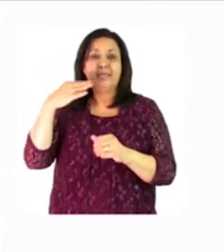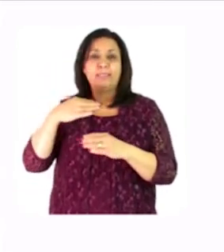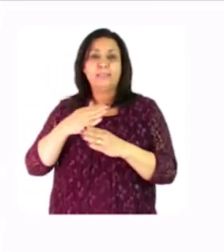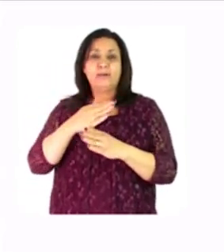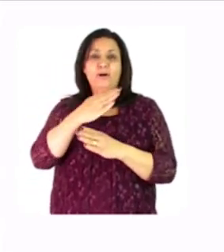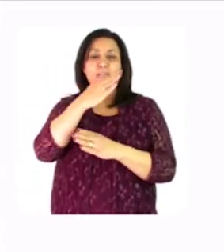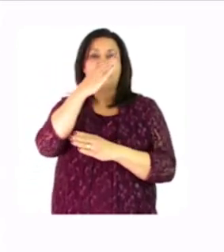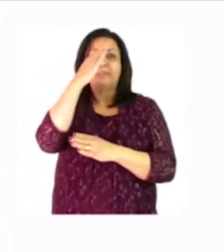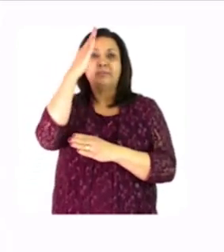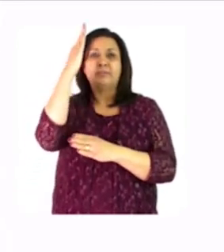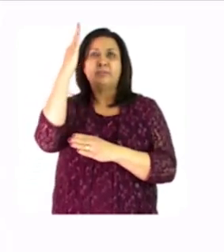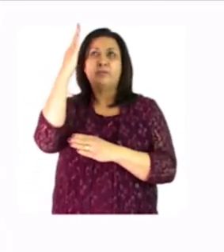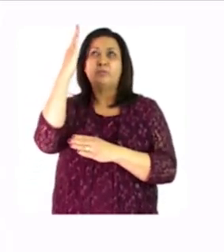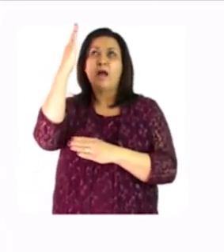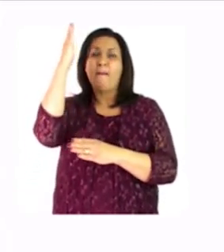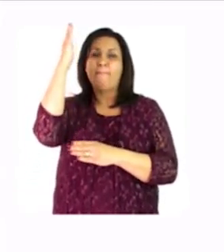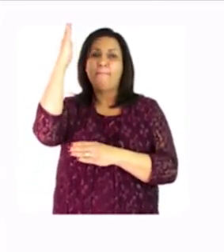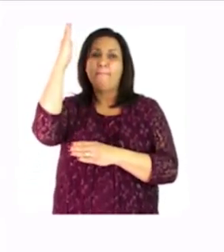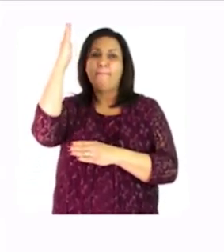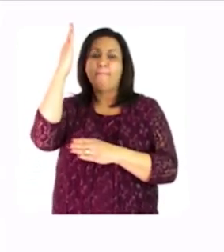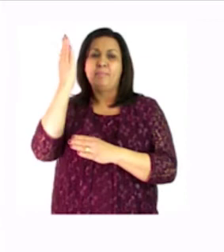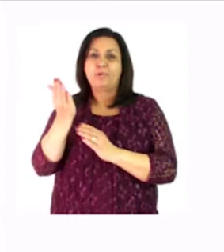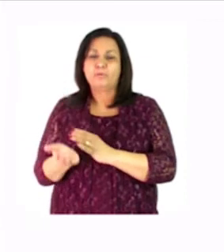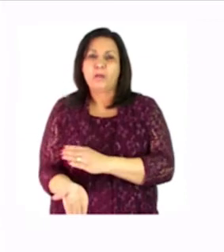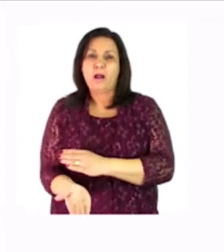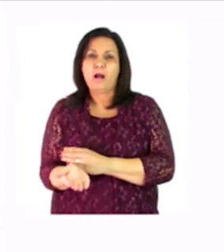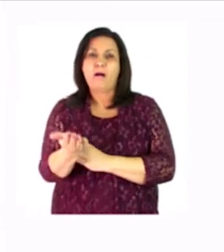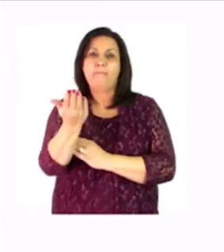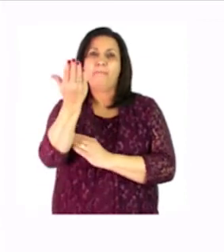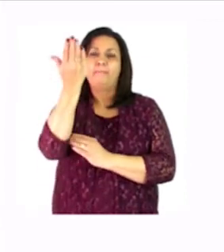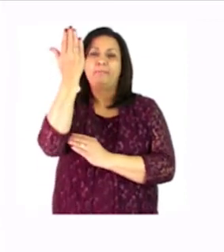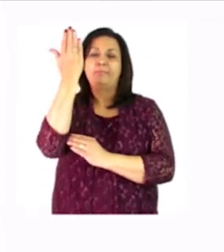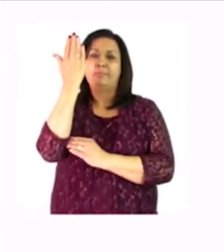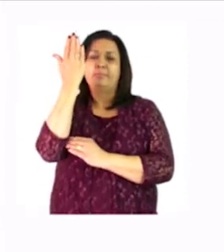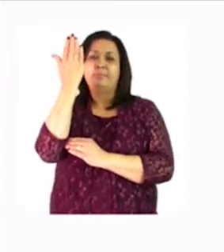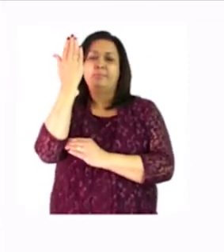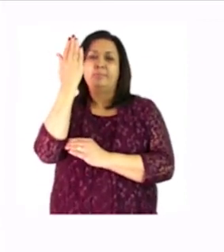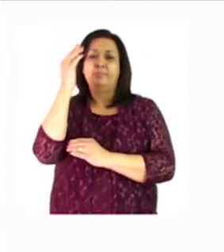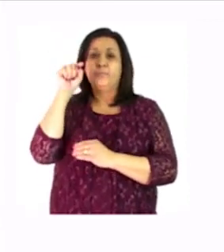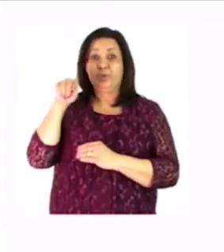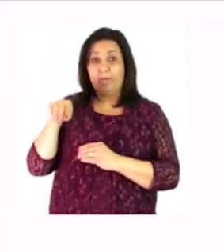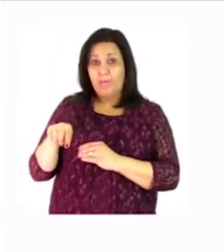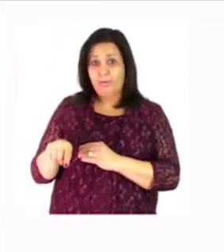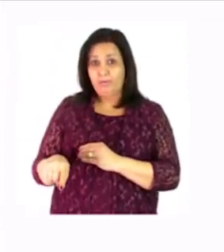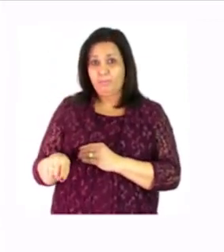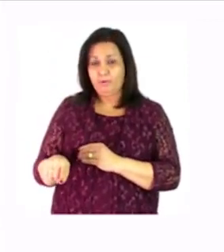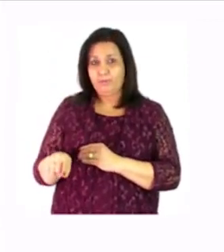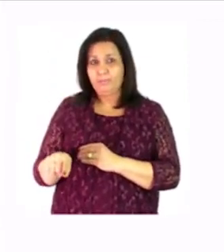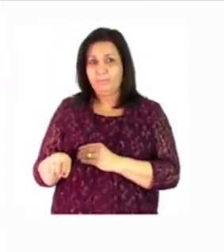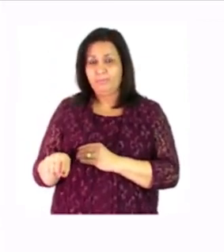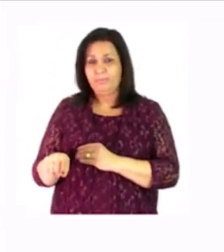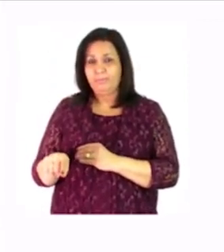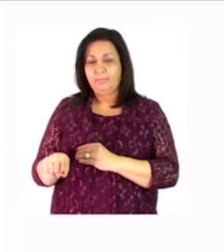it goes high up in the sky so that picture is right at the bottom of the page